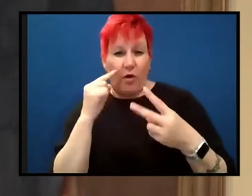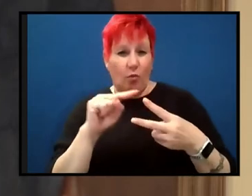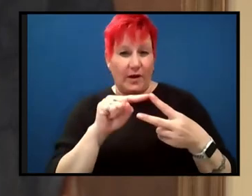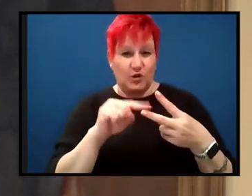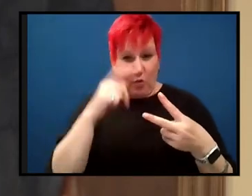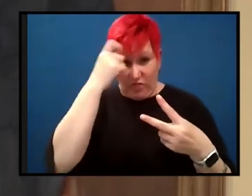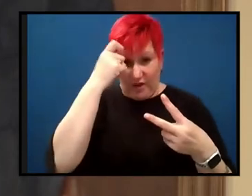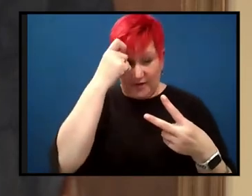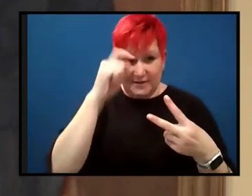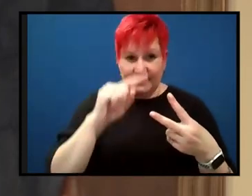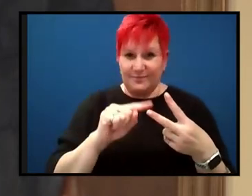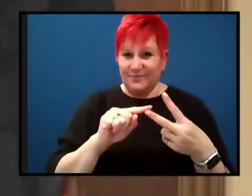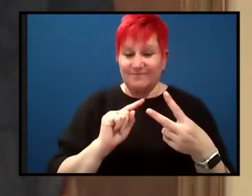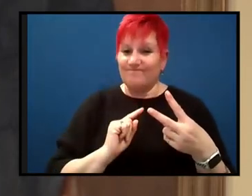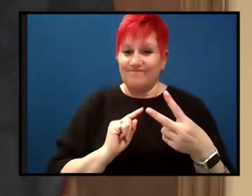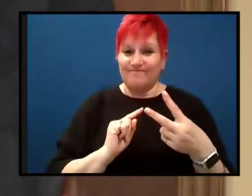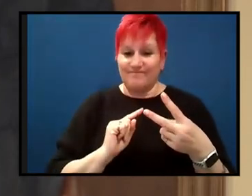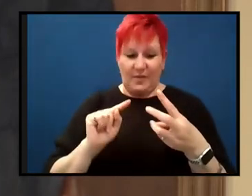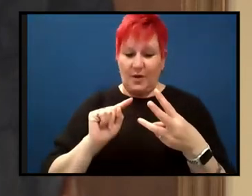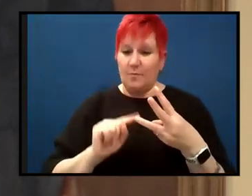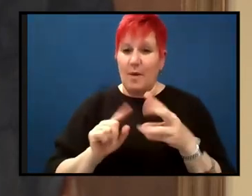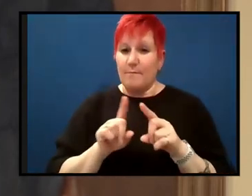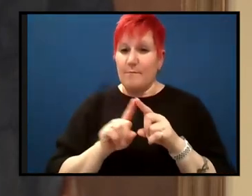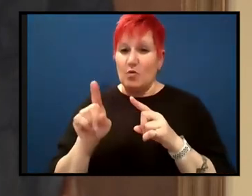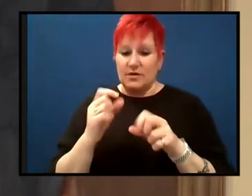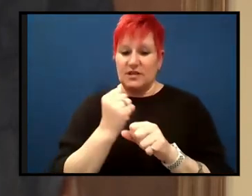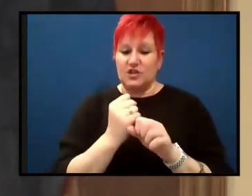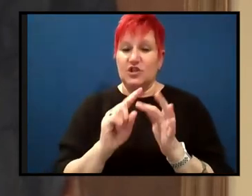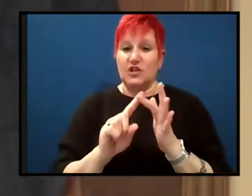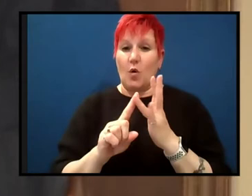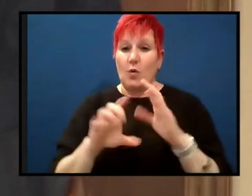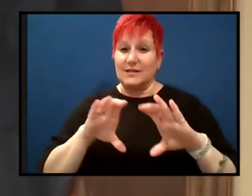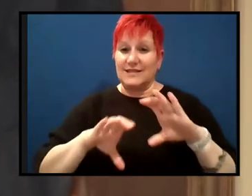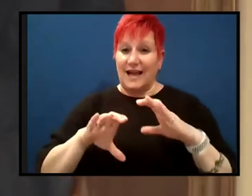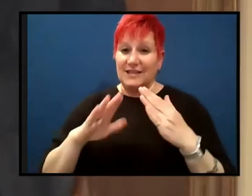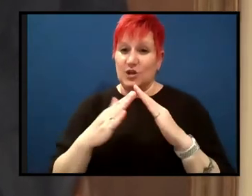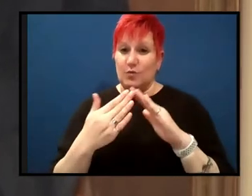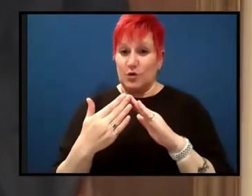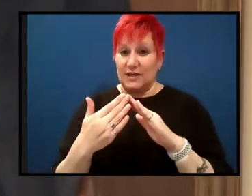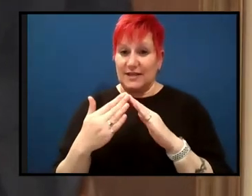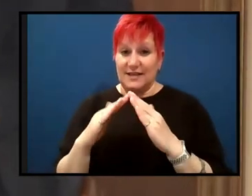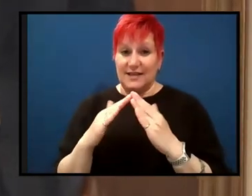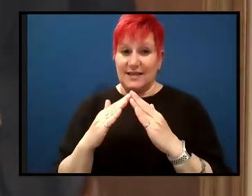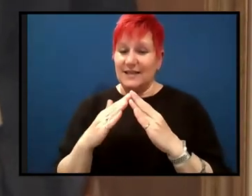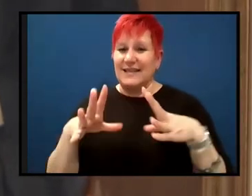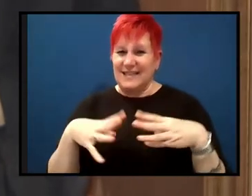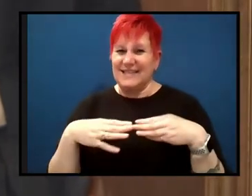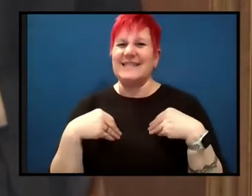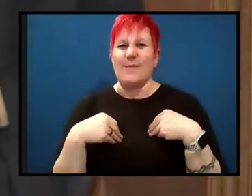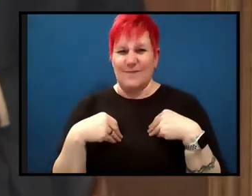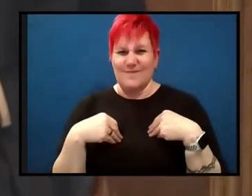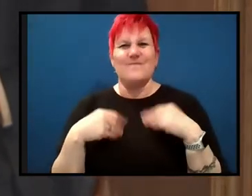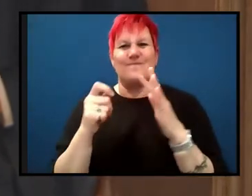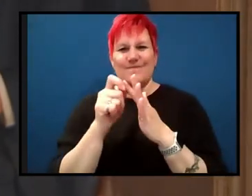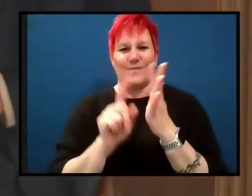But the vast majority of, of the geoscience community, um, accept, um, plate tectonic theory, because,